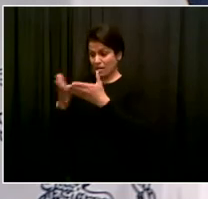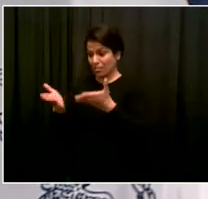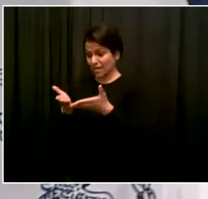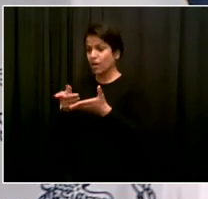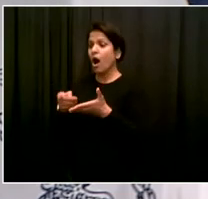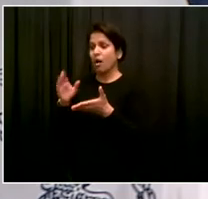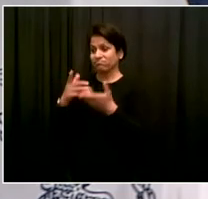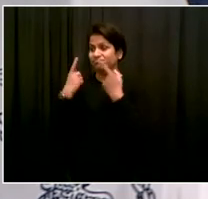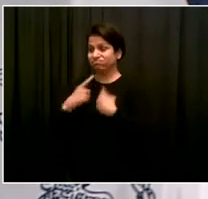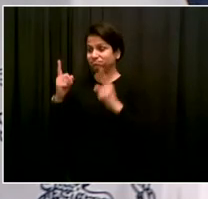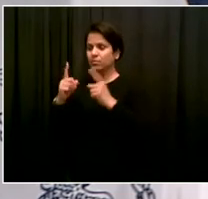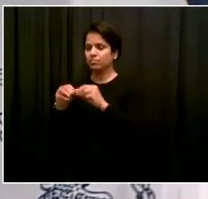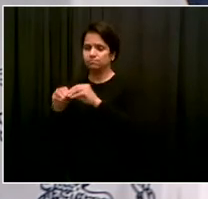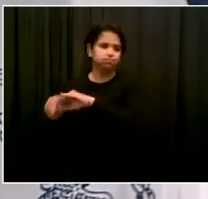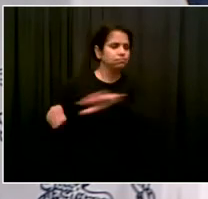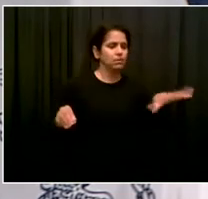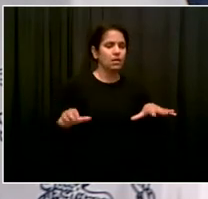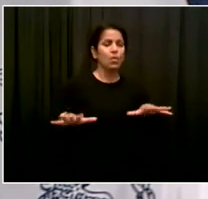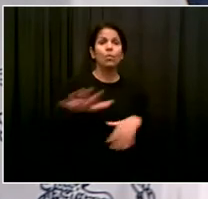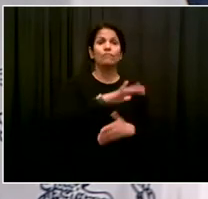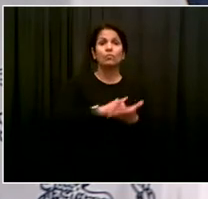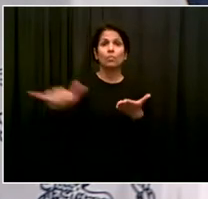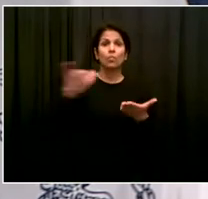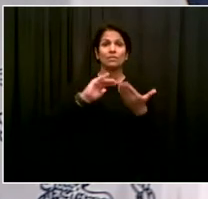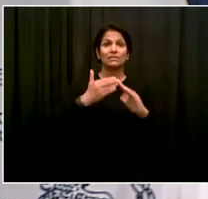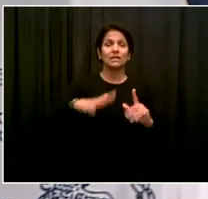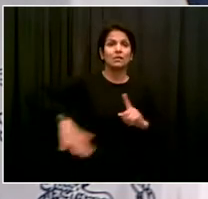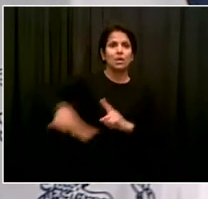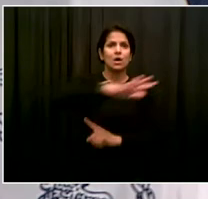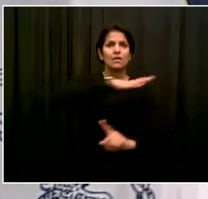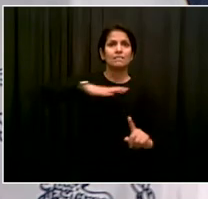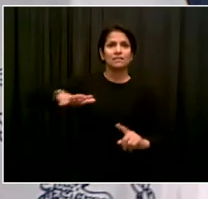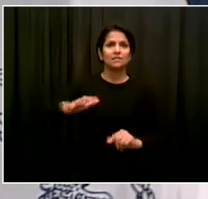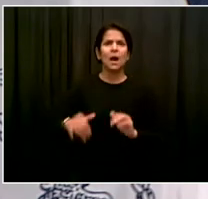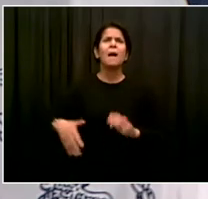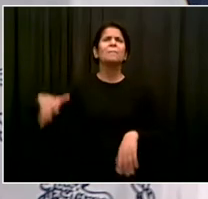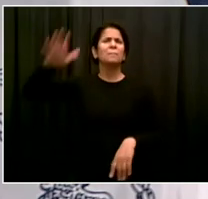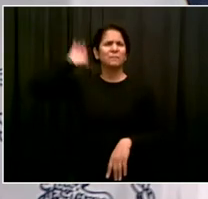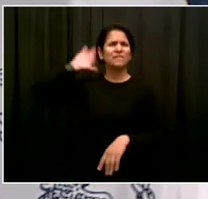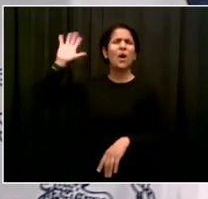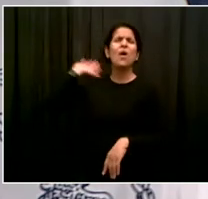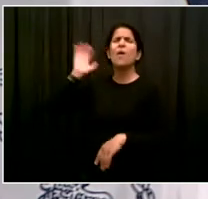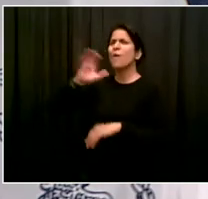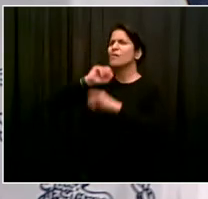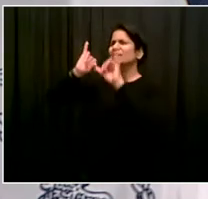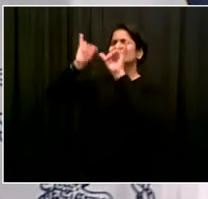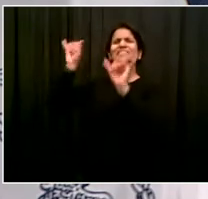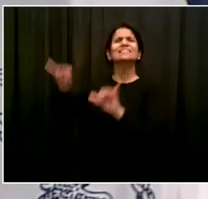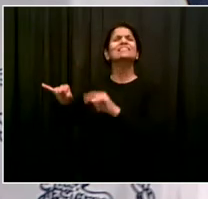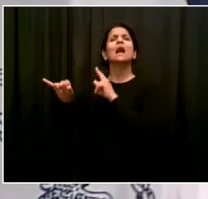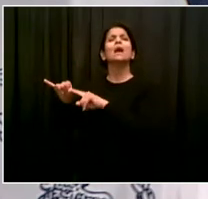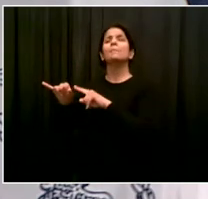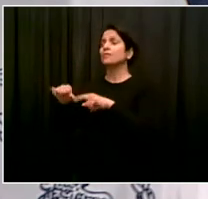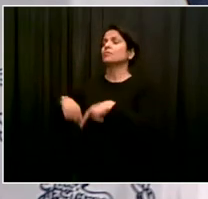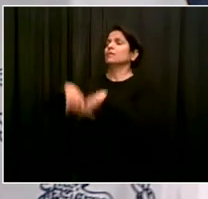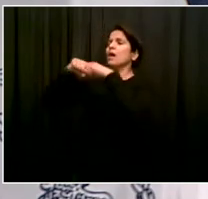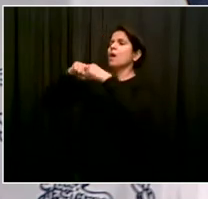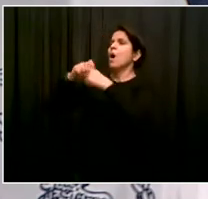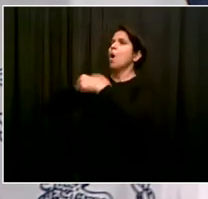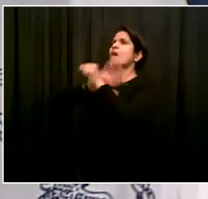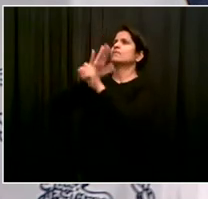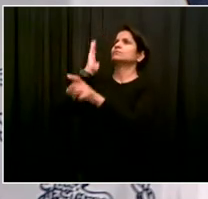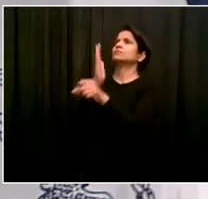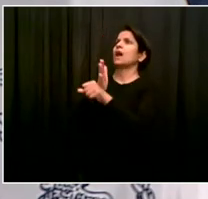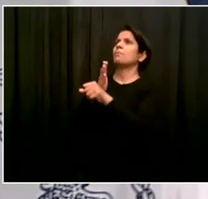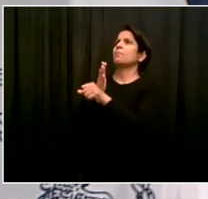And again, thanks to Ed and his team, that we could restart immediately. But we'll now be working after this on how to keep